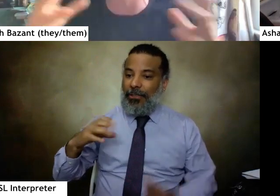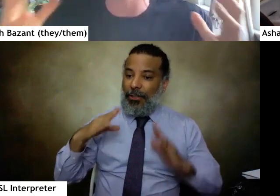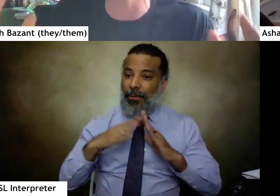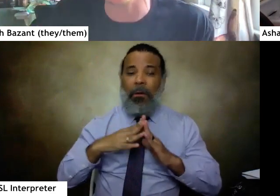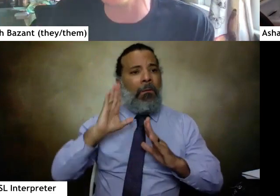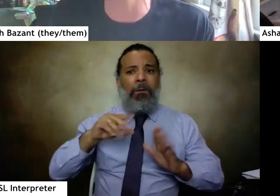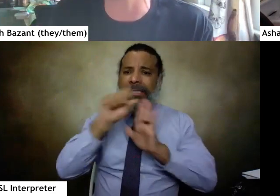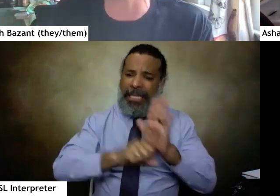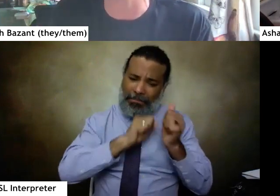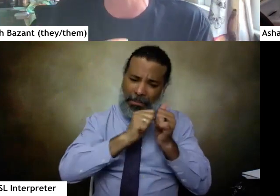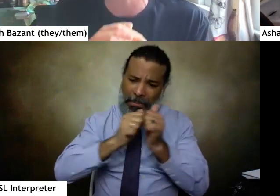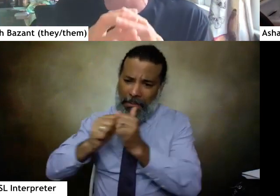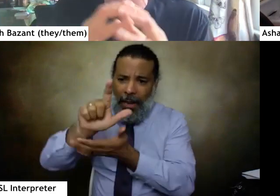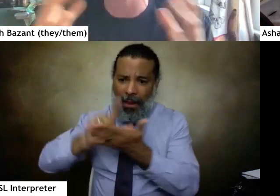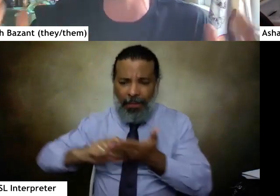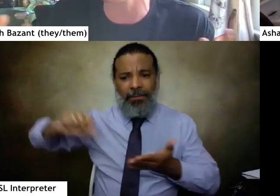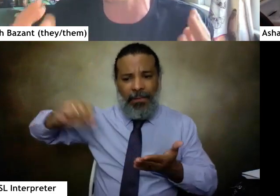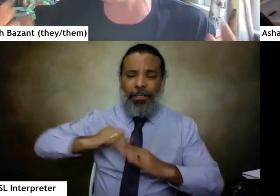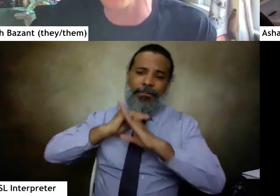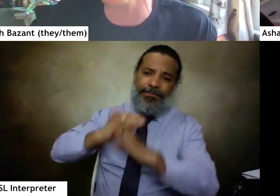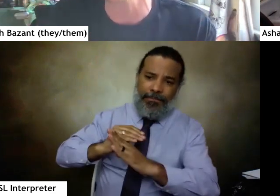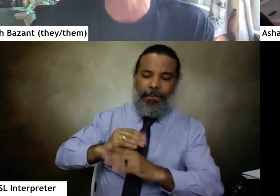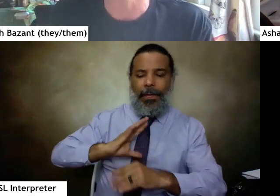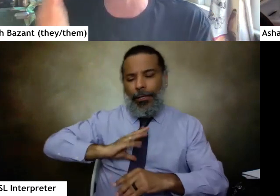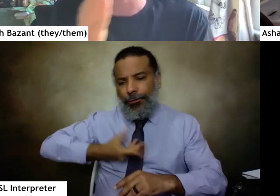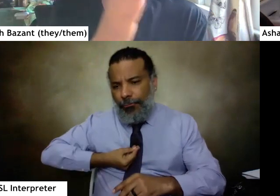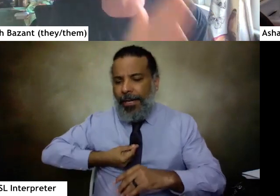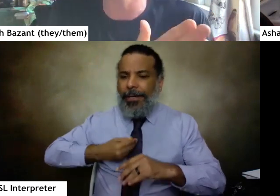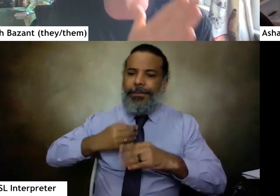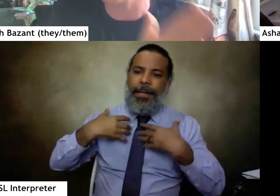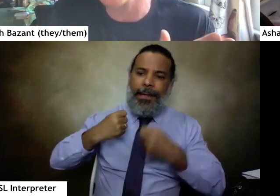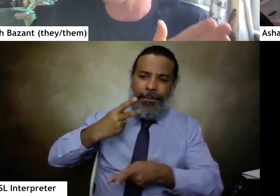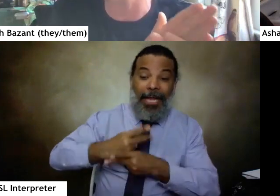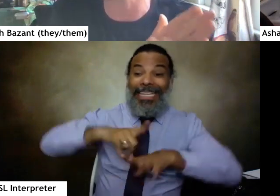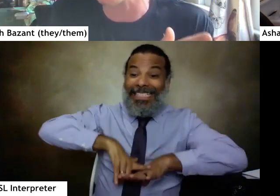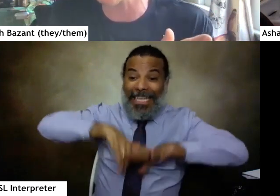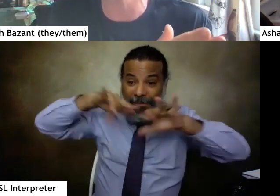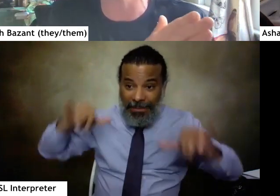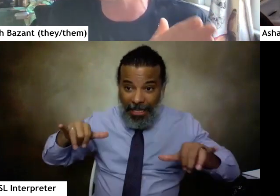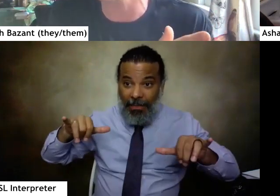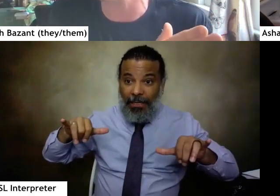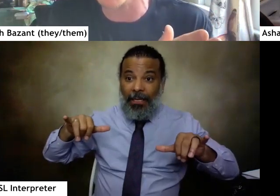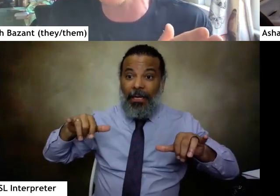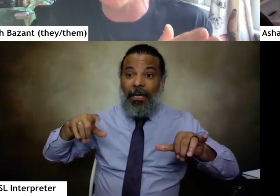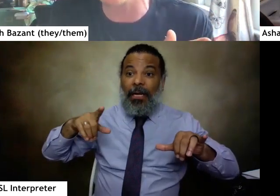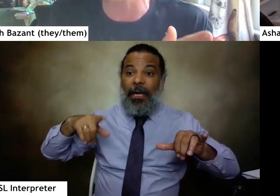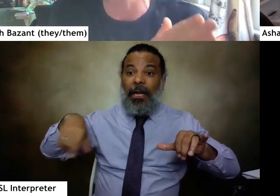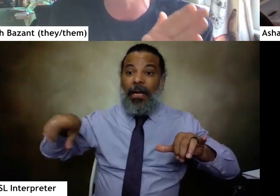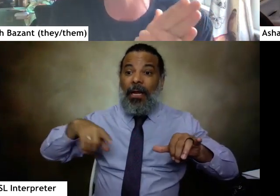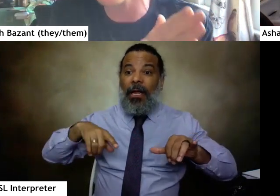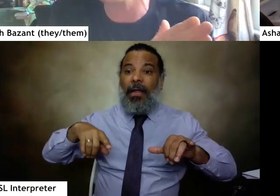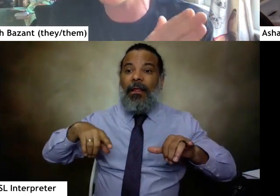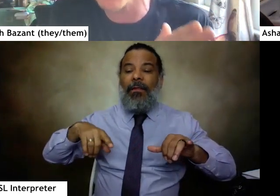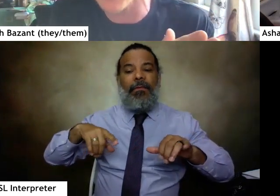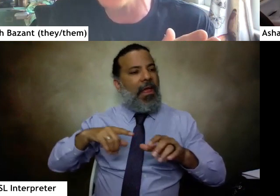all these laws to prevent trans health care and life, they are simultaneously affirming the legal right of doctors